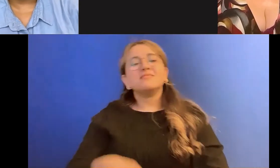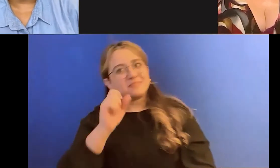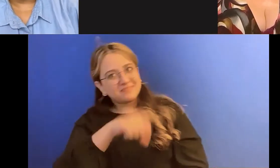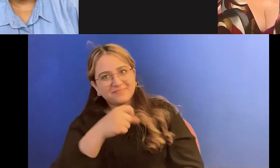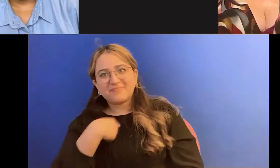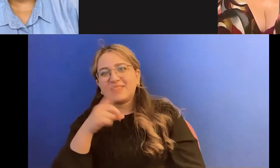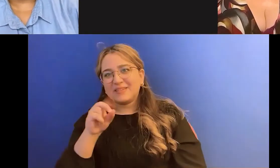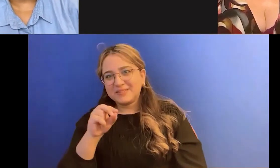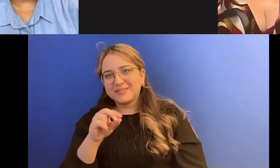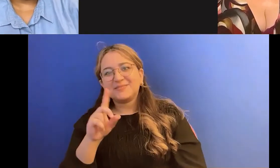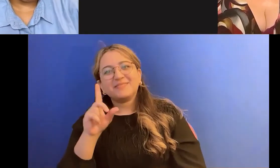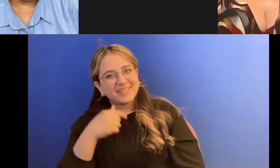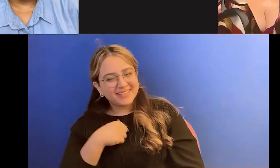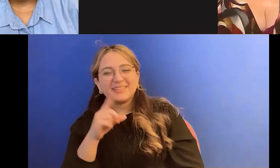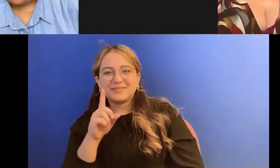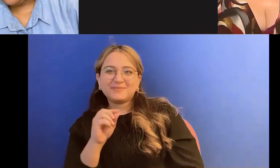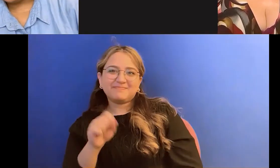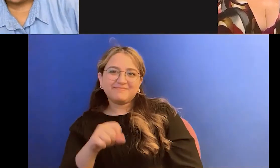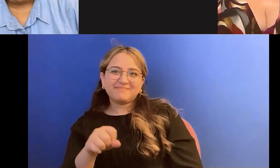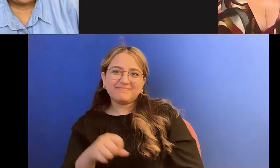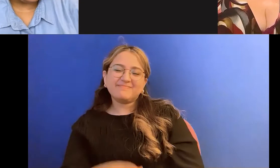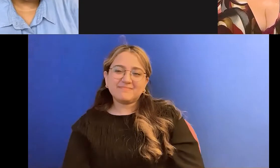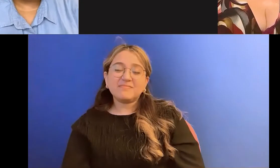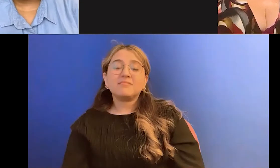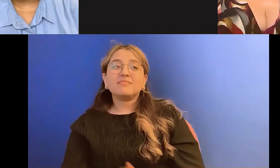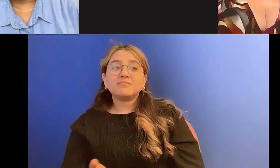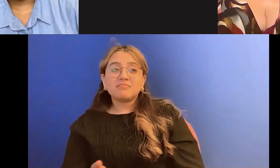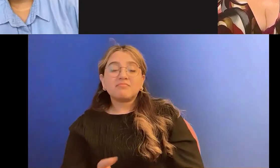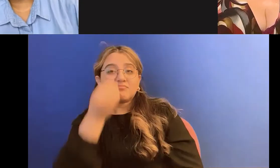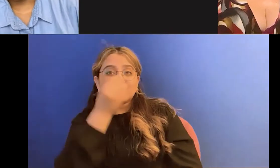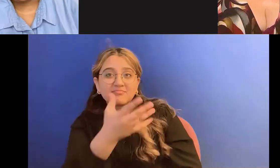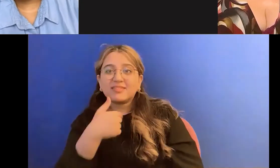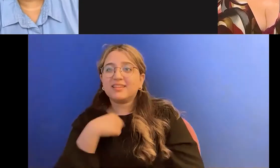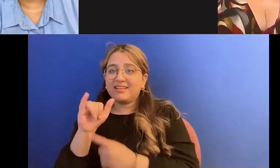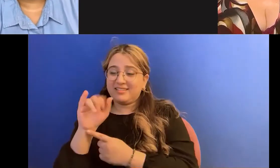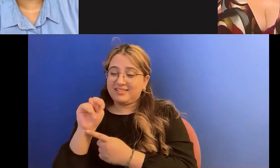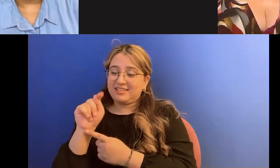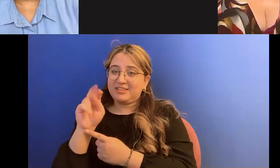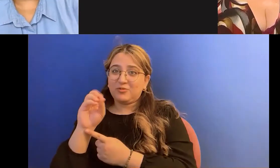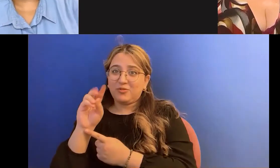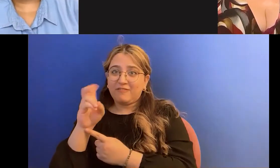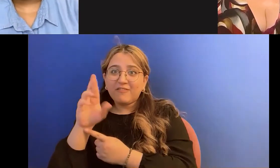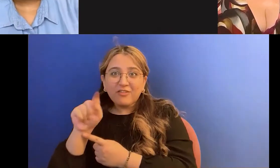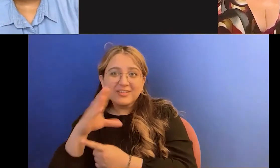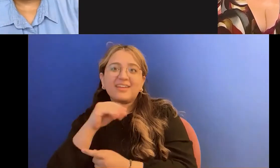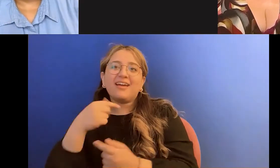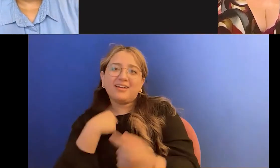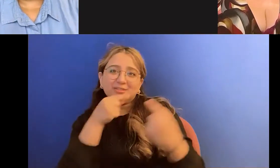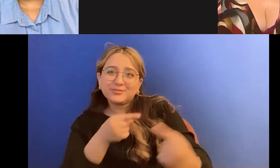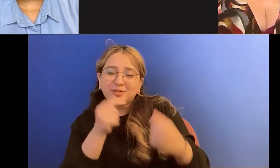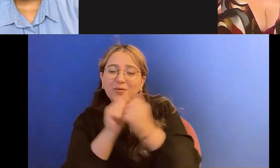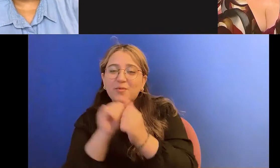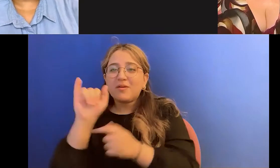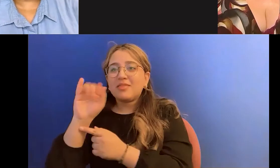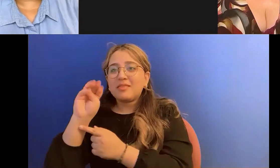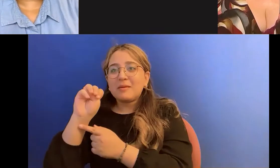Um, and, and because I'm an introvert and I struggle with imposter syndrome, um, uh, there's